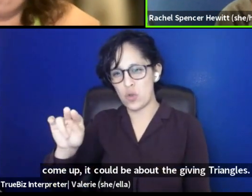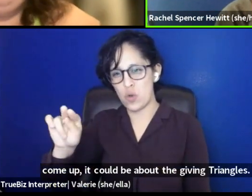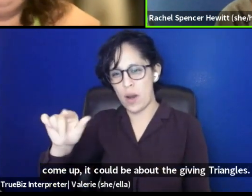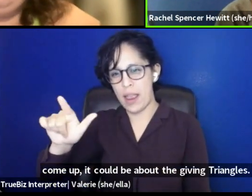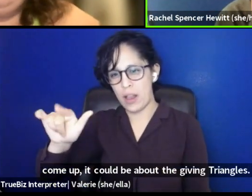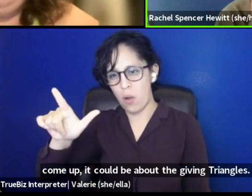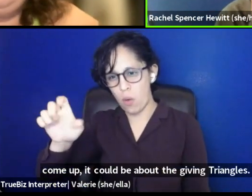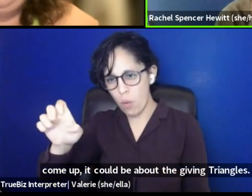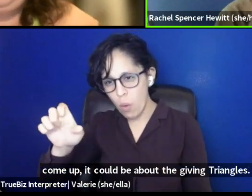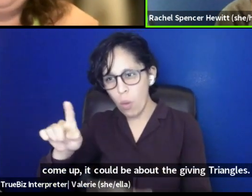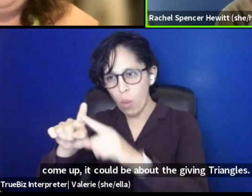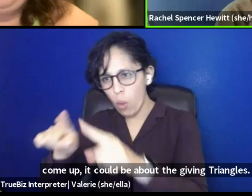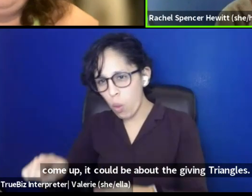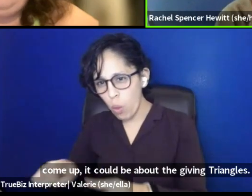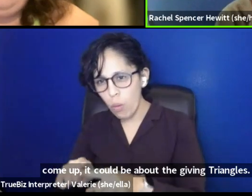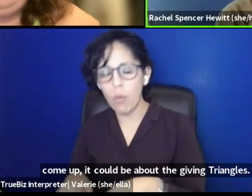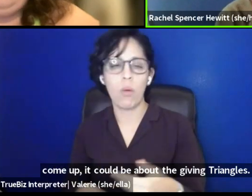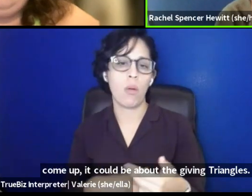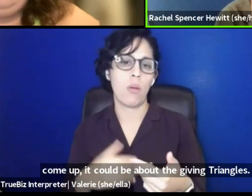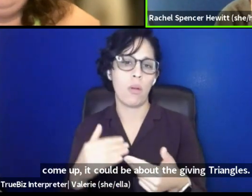subcategories of development.